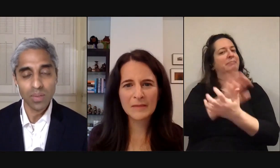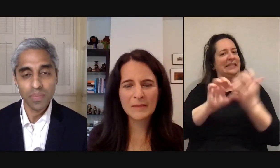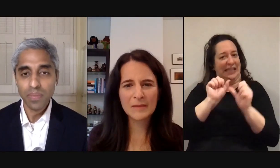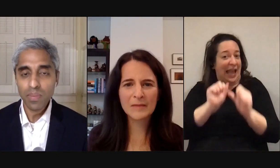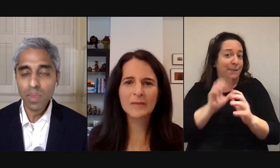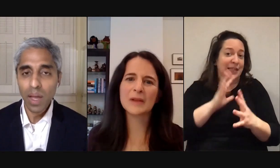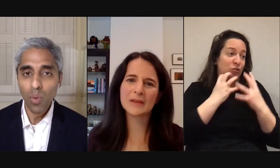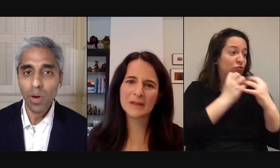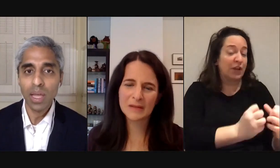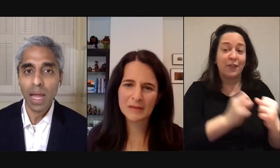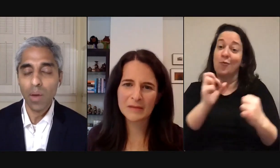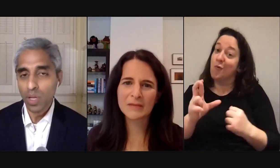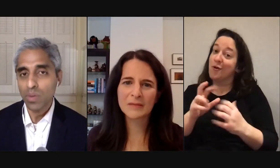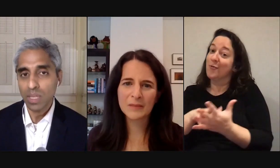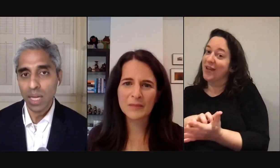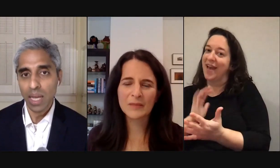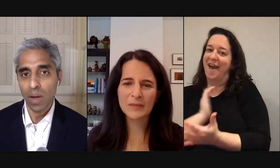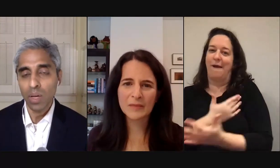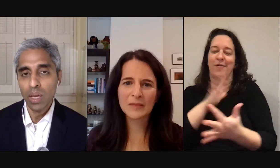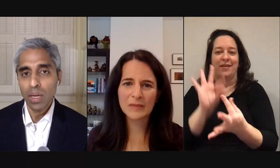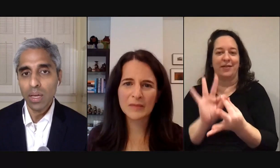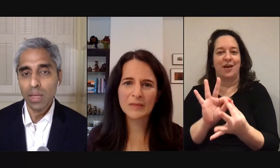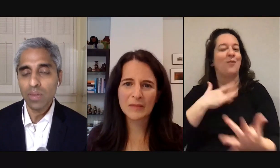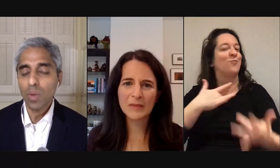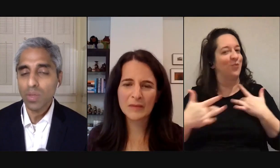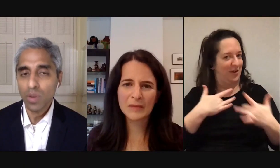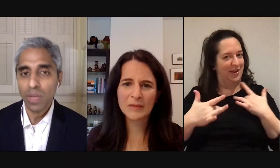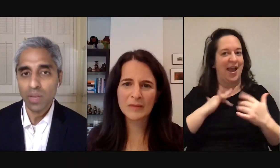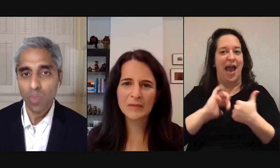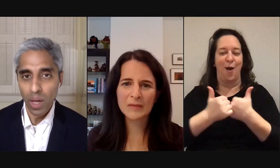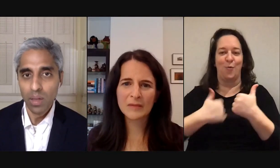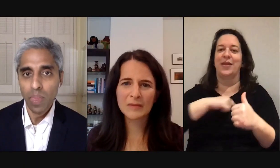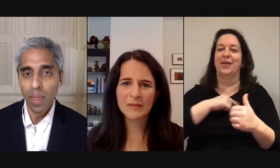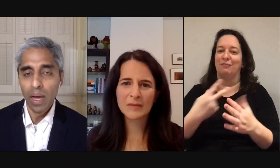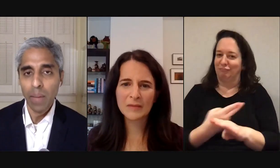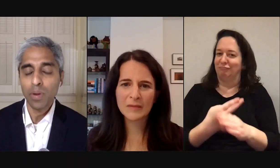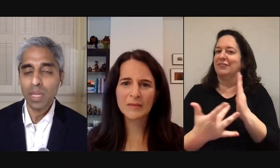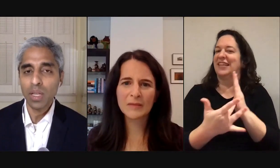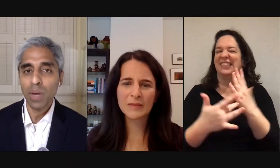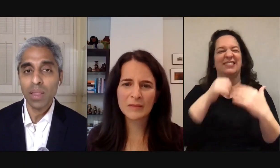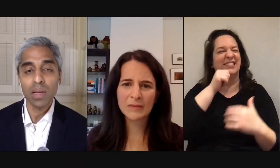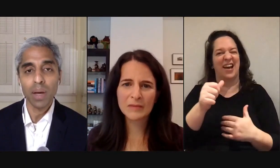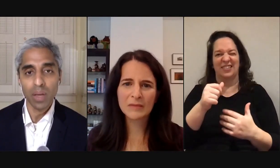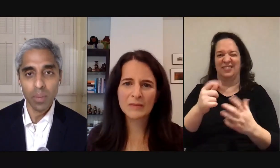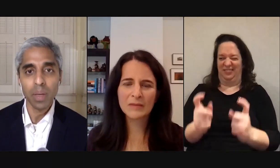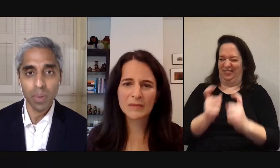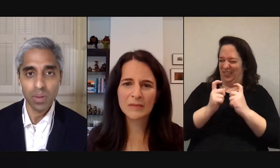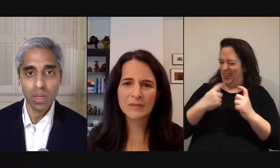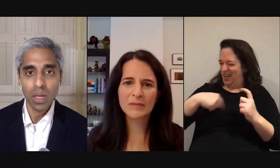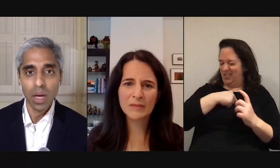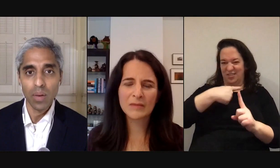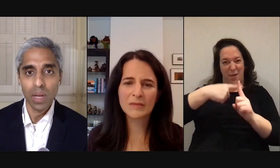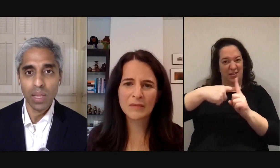connections i worry that how we're using tech now isn't always serving us well and particularly when i think about young